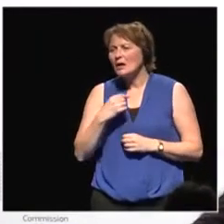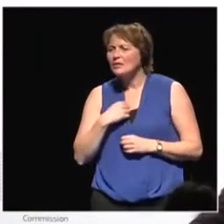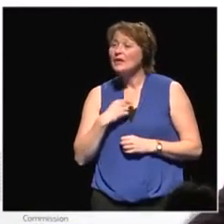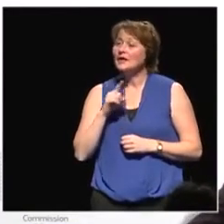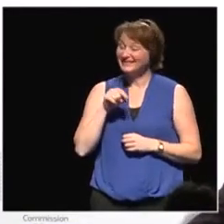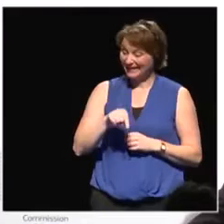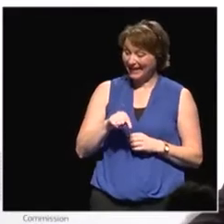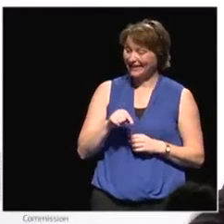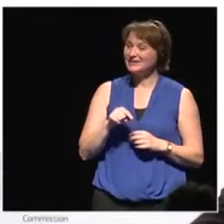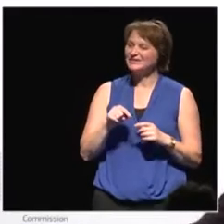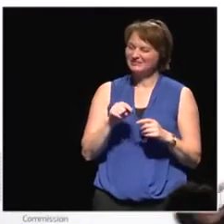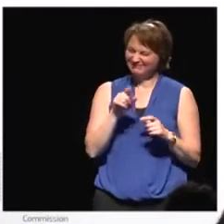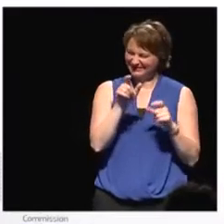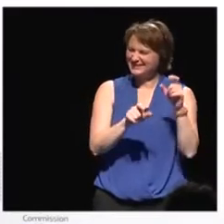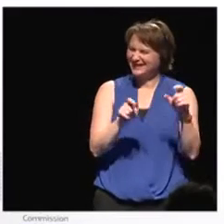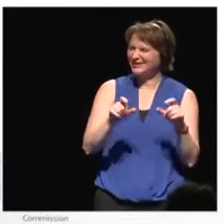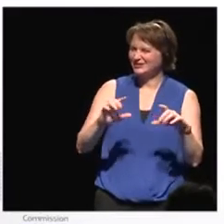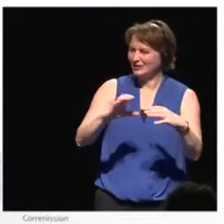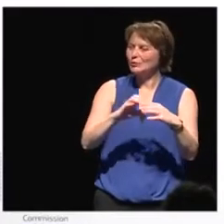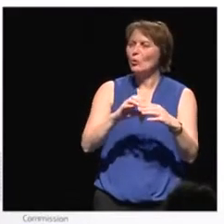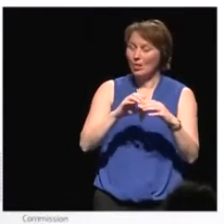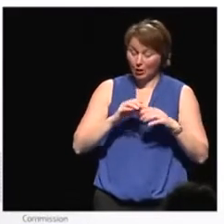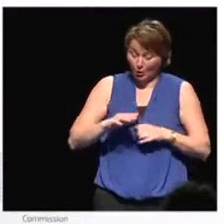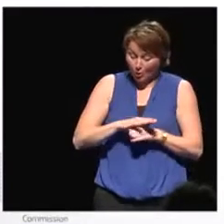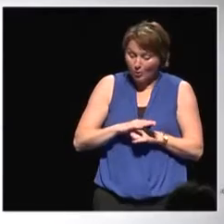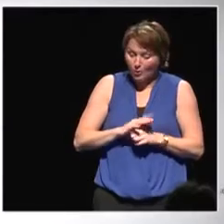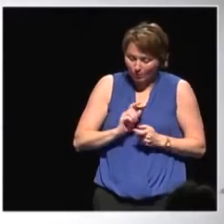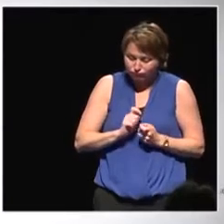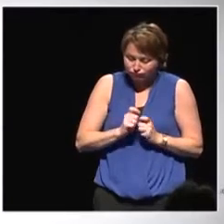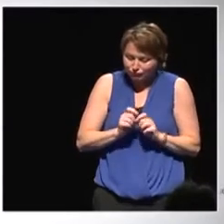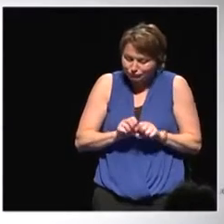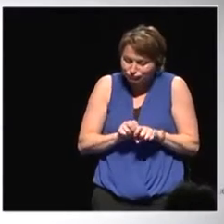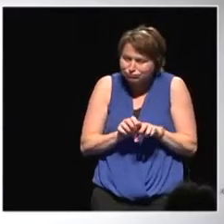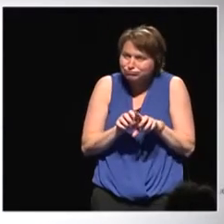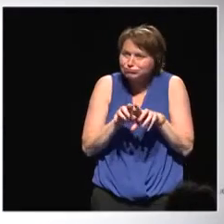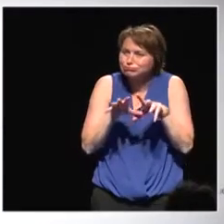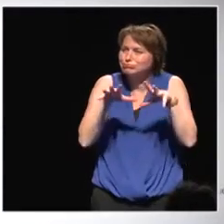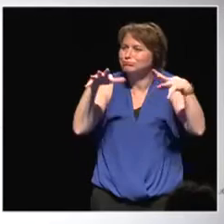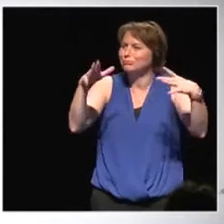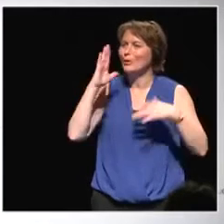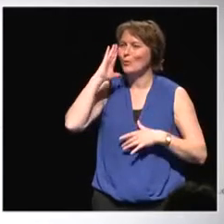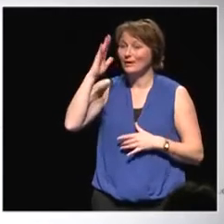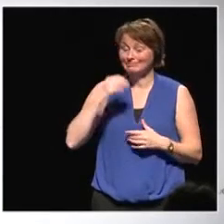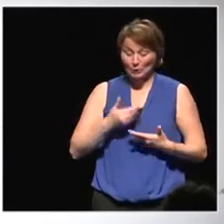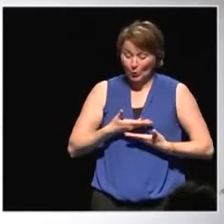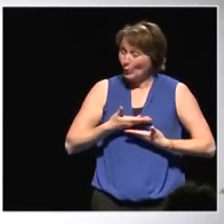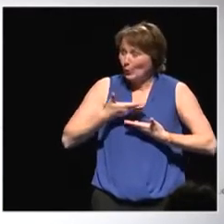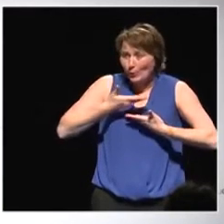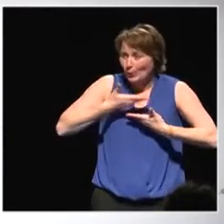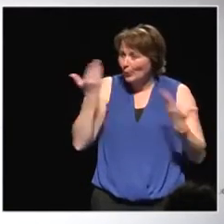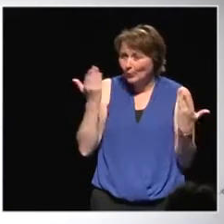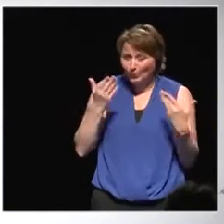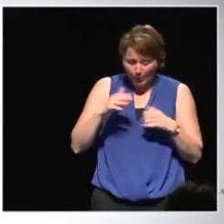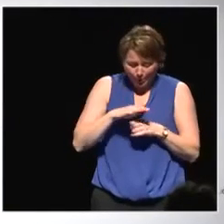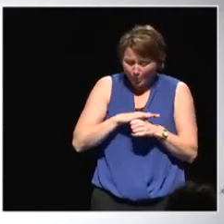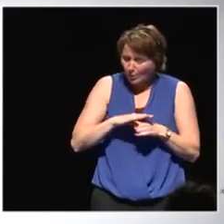transform itself into global citizenship. Because without a local citizenship, I don't see